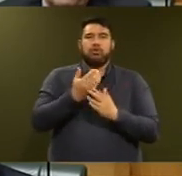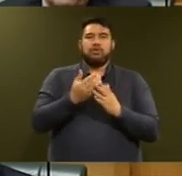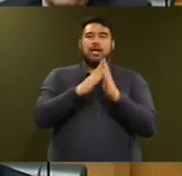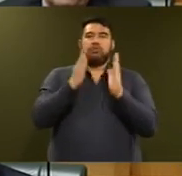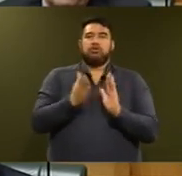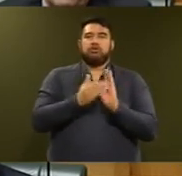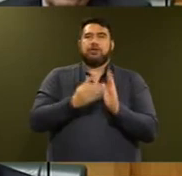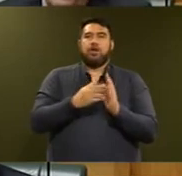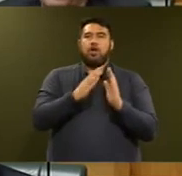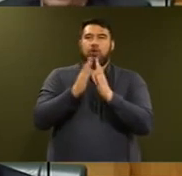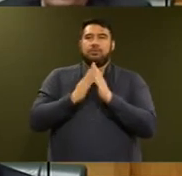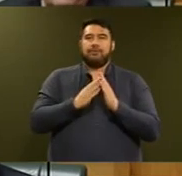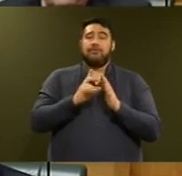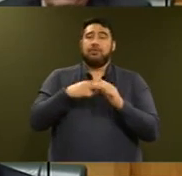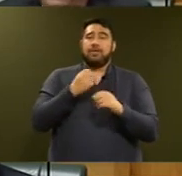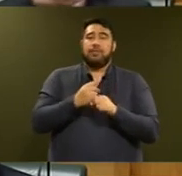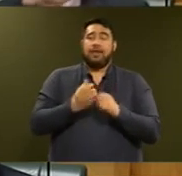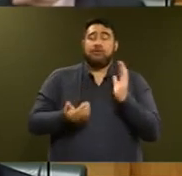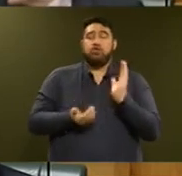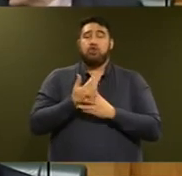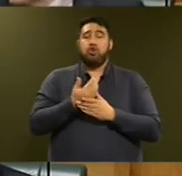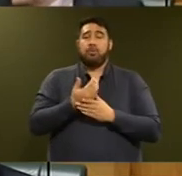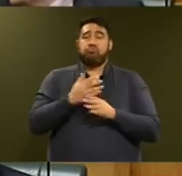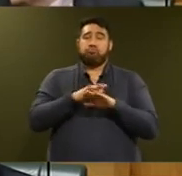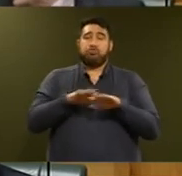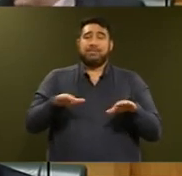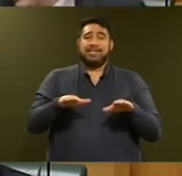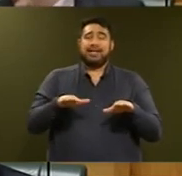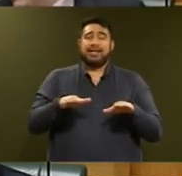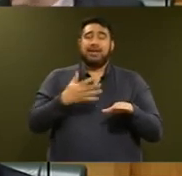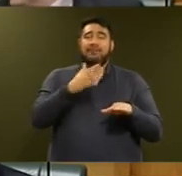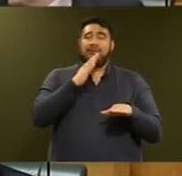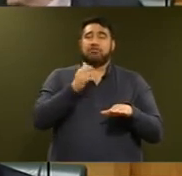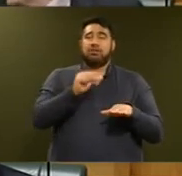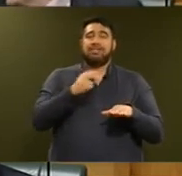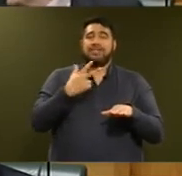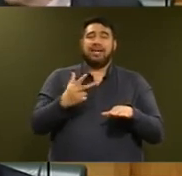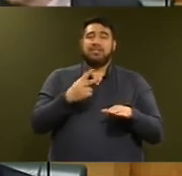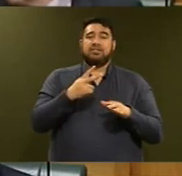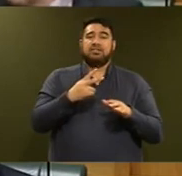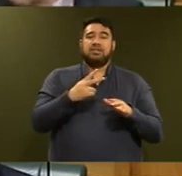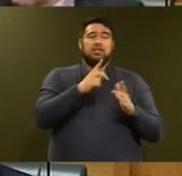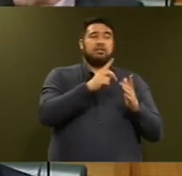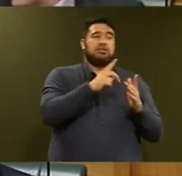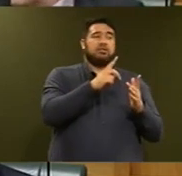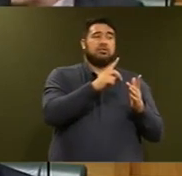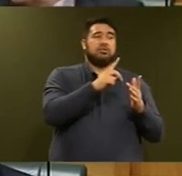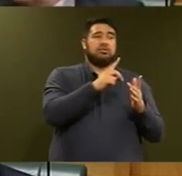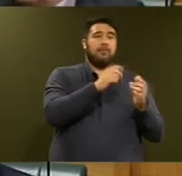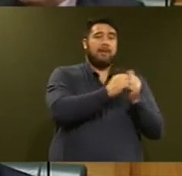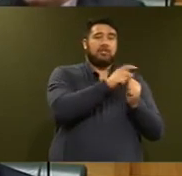598 new properties in the June quarter and there are 1,643